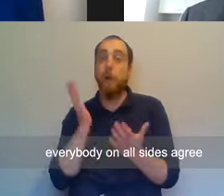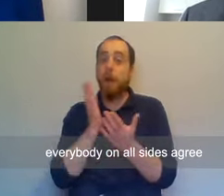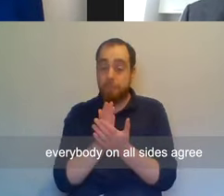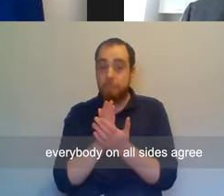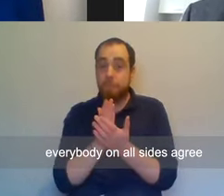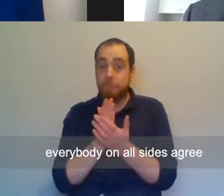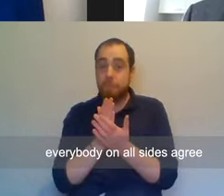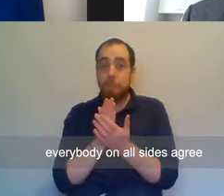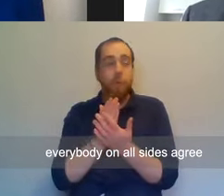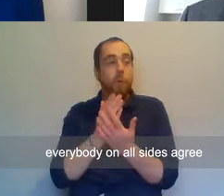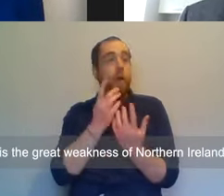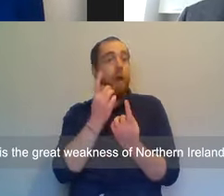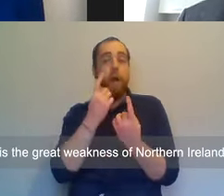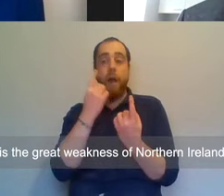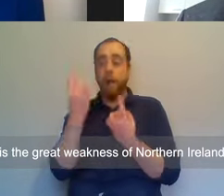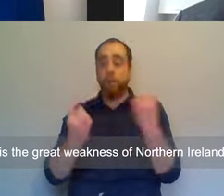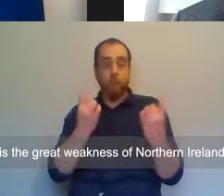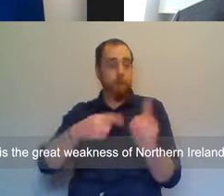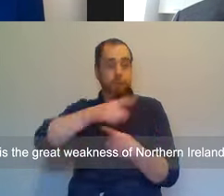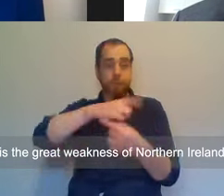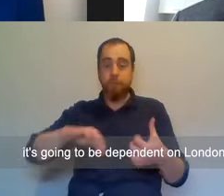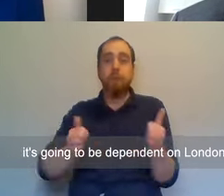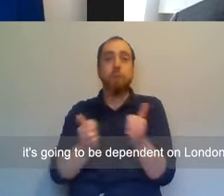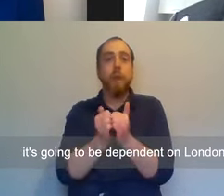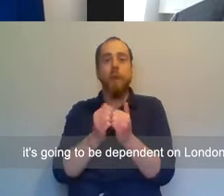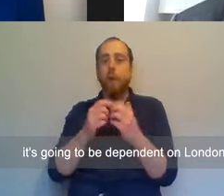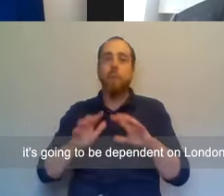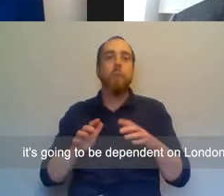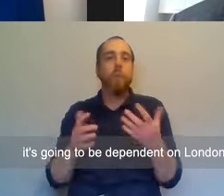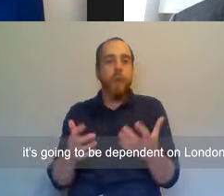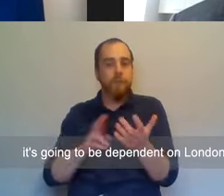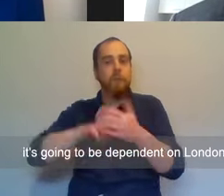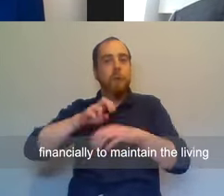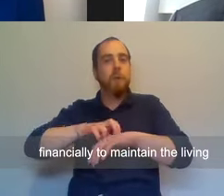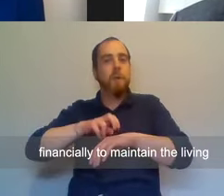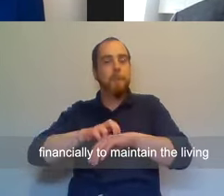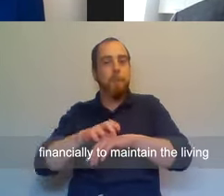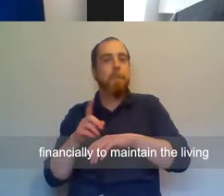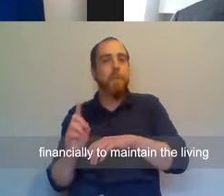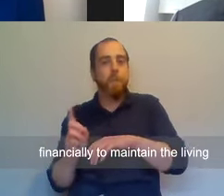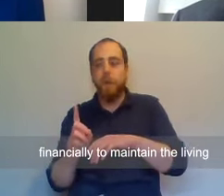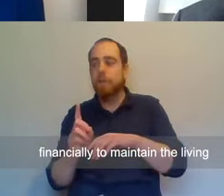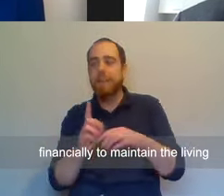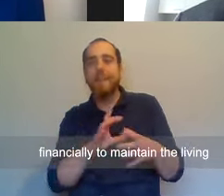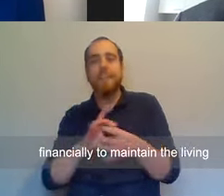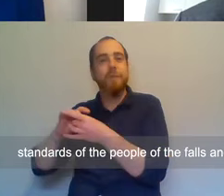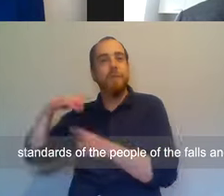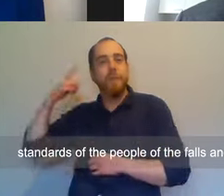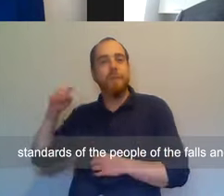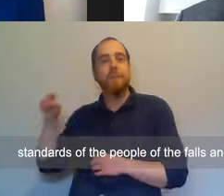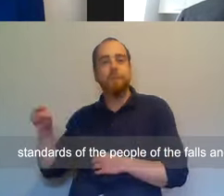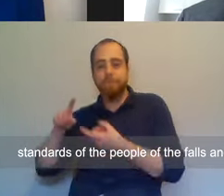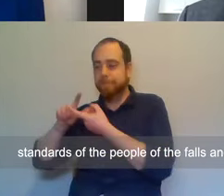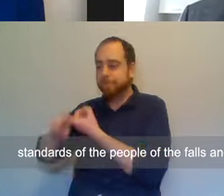everybody on all sides agree is the great weakness of Northern Ireland is going to be dependent on London, financially, to maintain the living